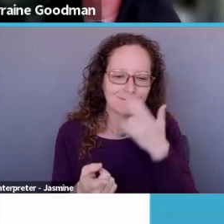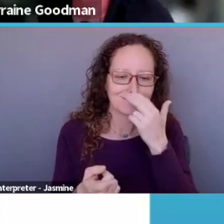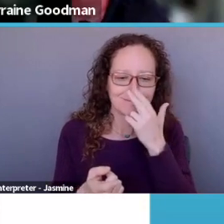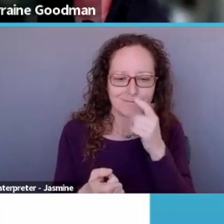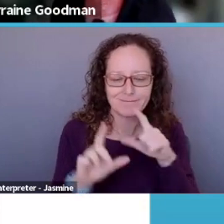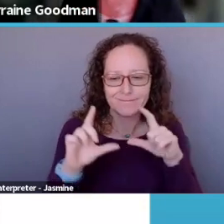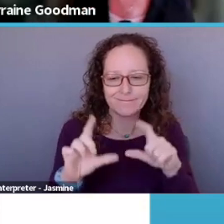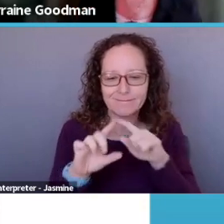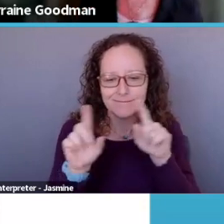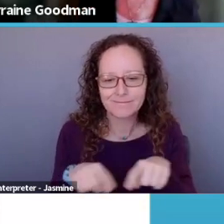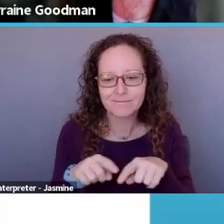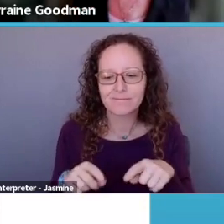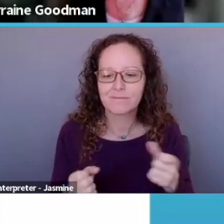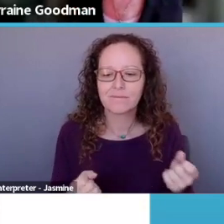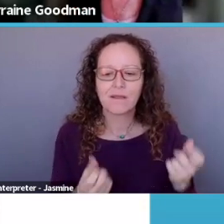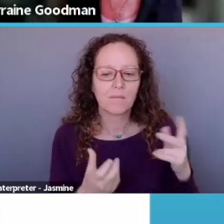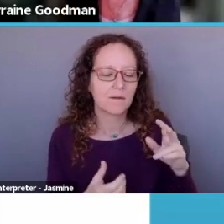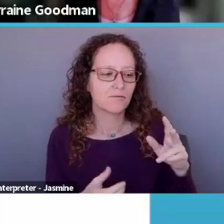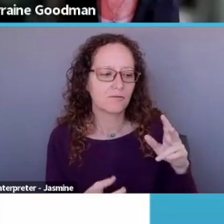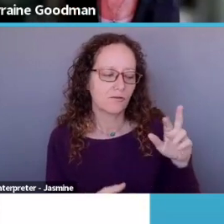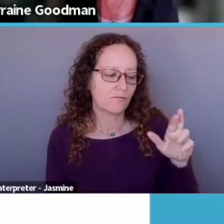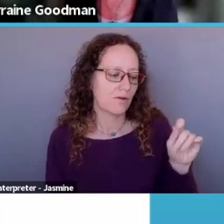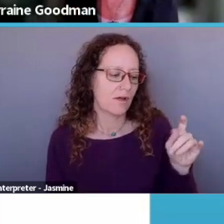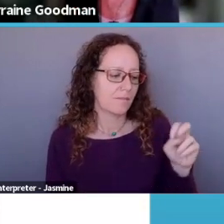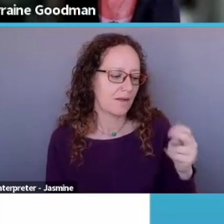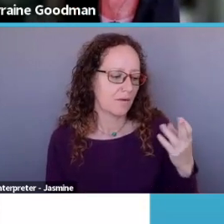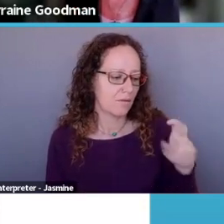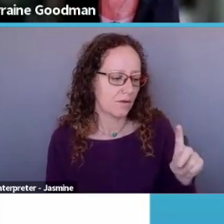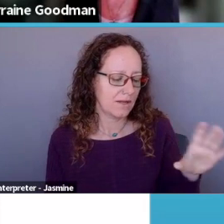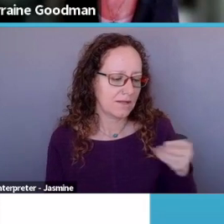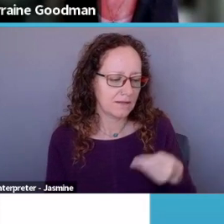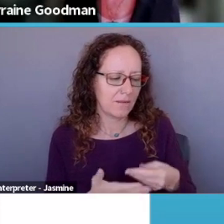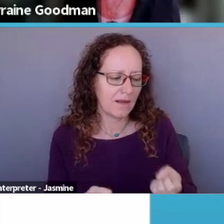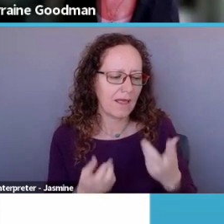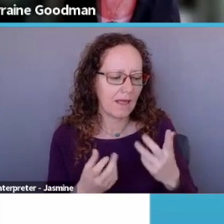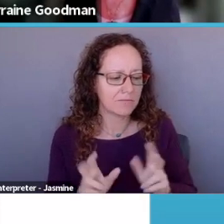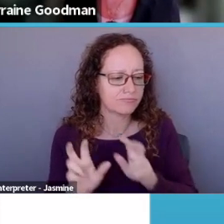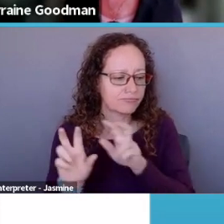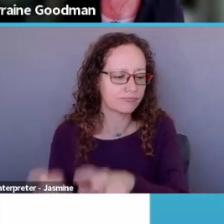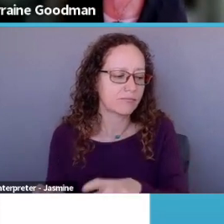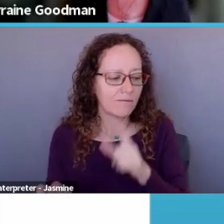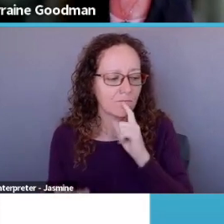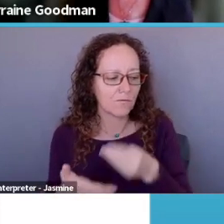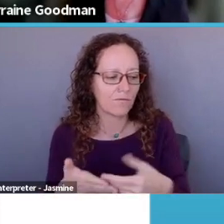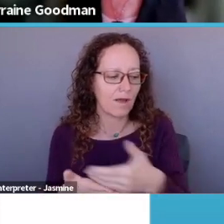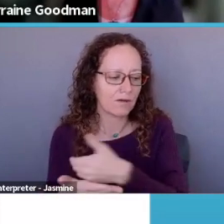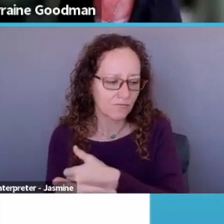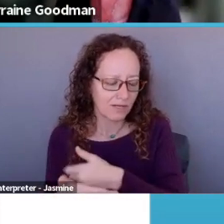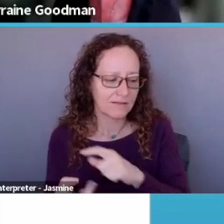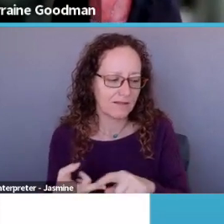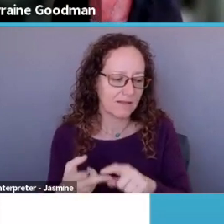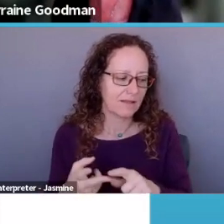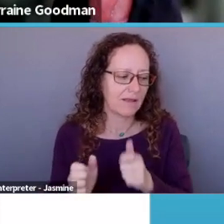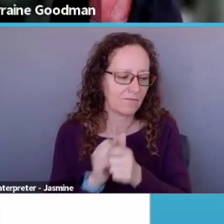how much of Robin hood's money went to fundraising expenses and campaign contributions and how much actually went to the poor.